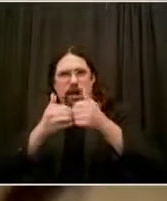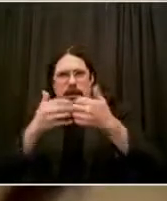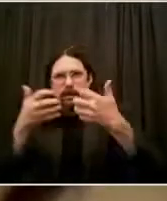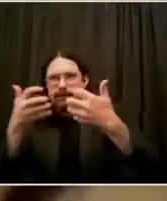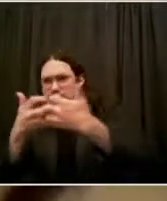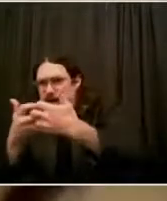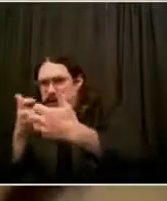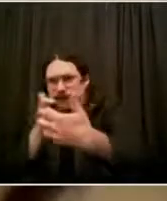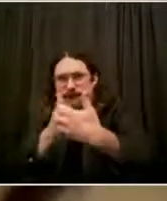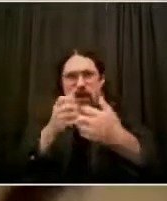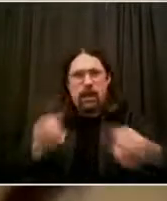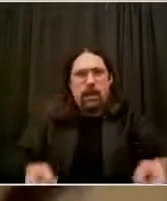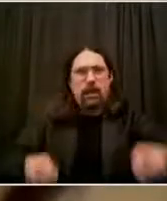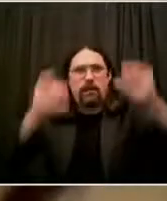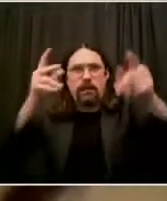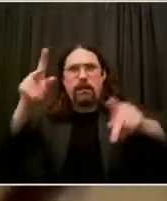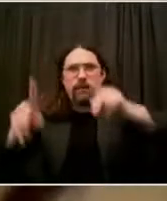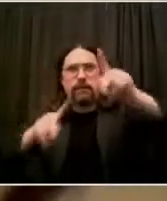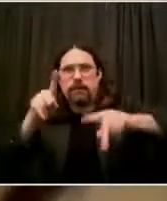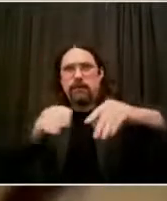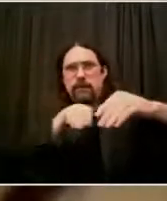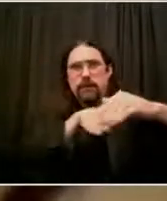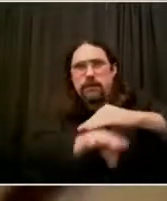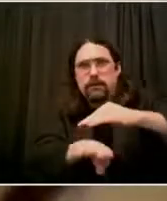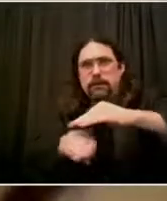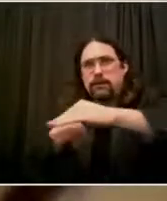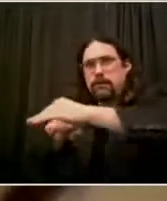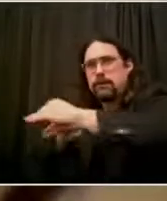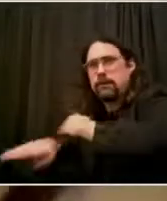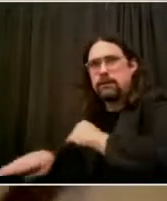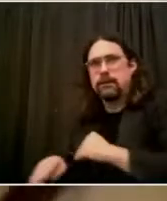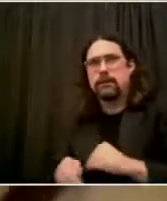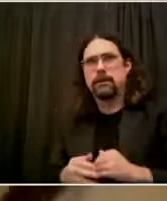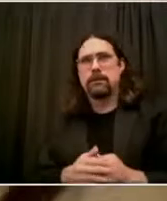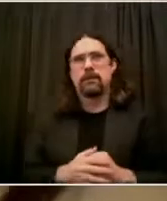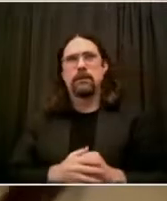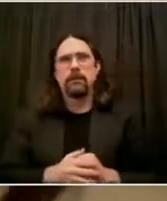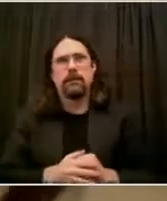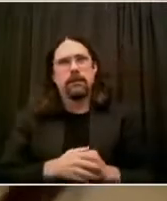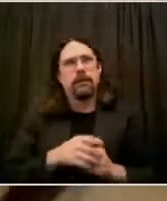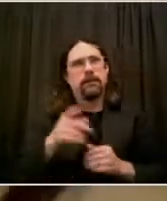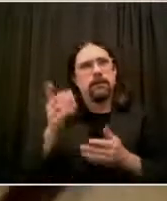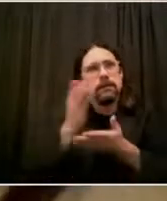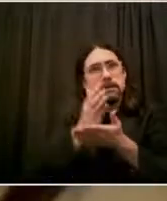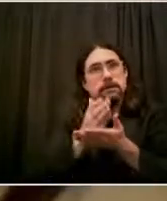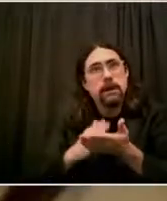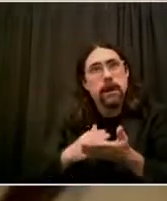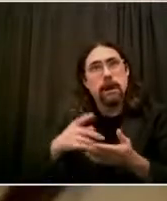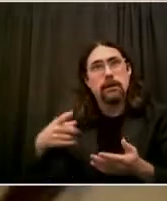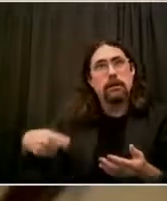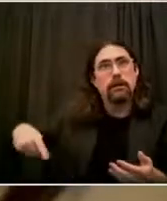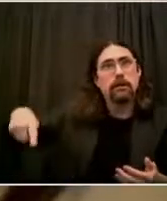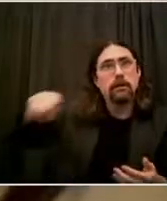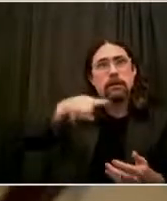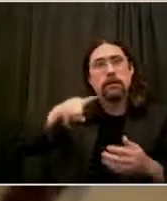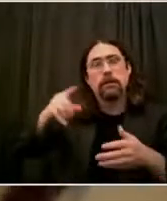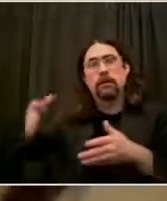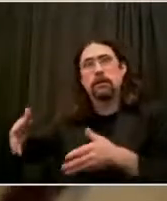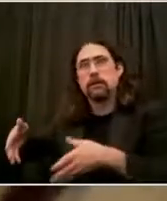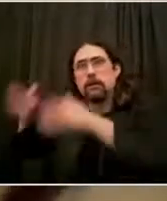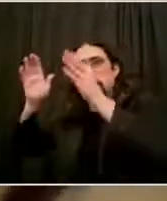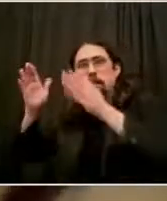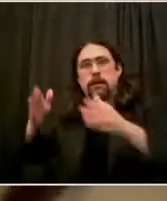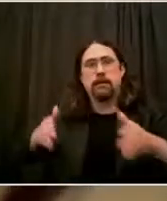churches that don't have the kind of ventilation or room for spacing people out.